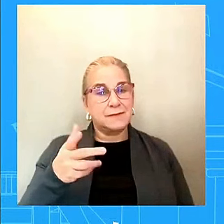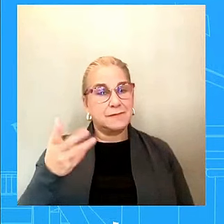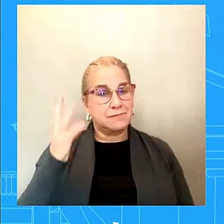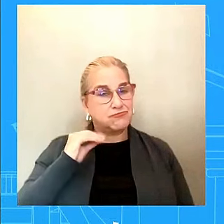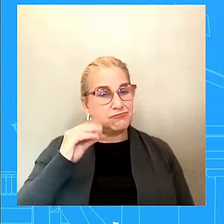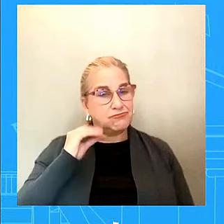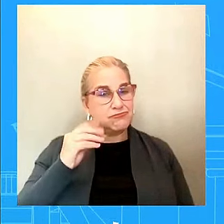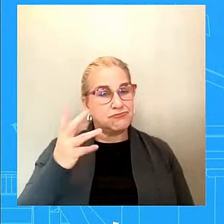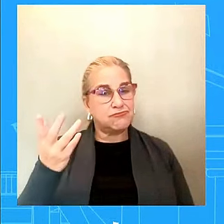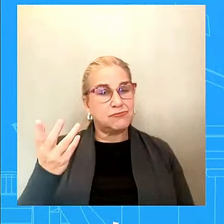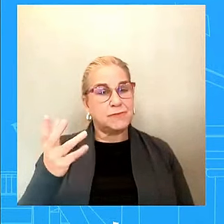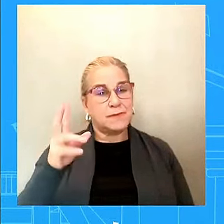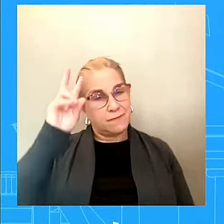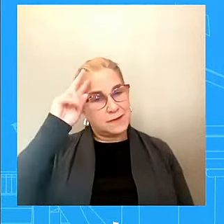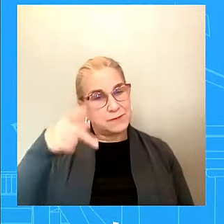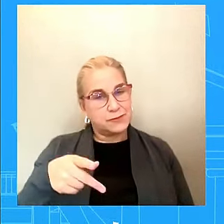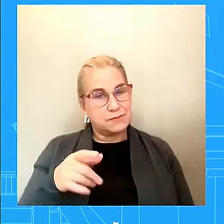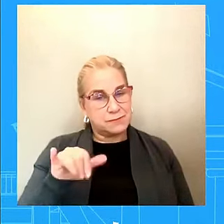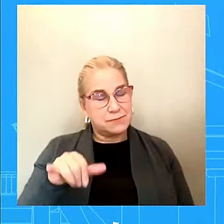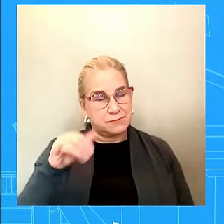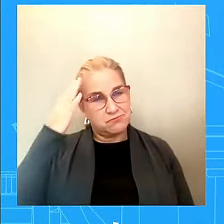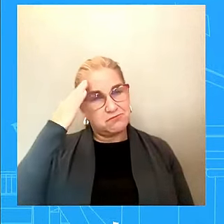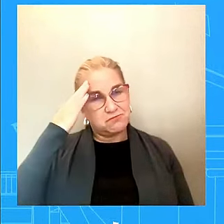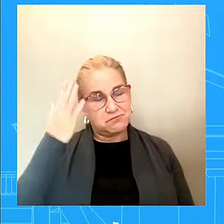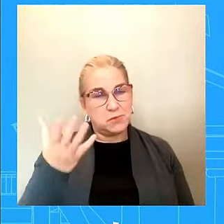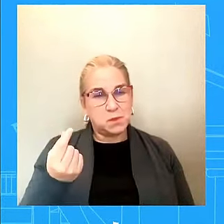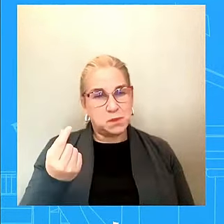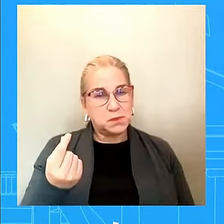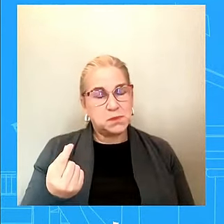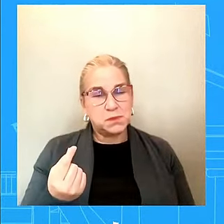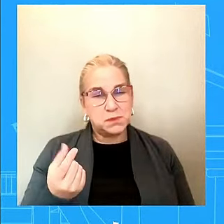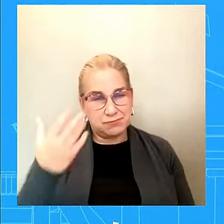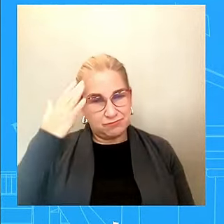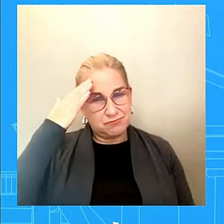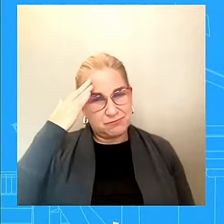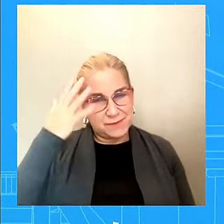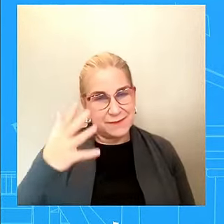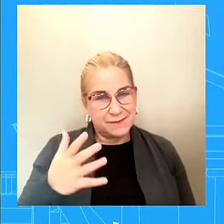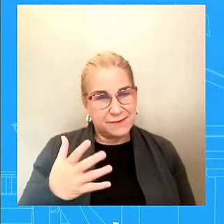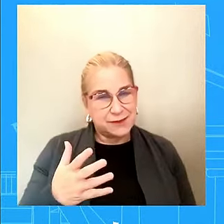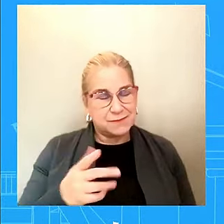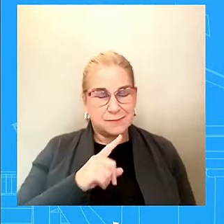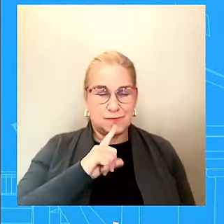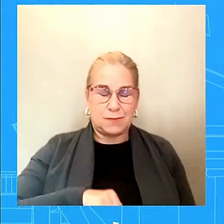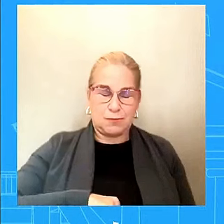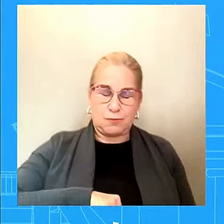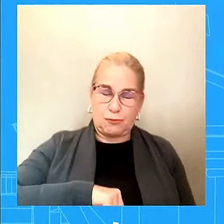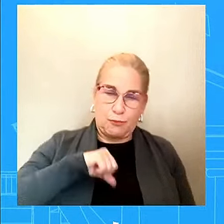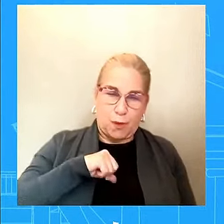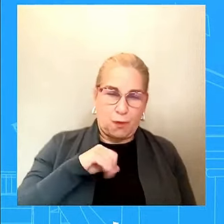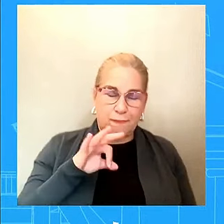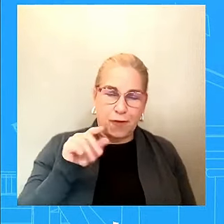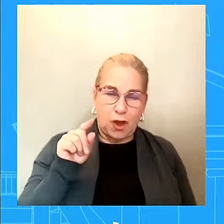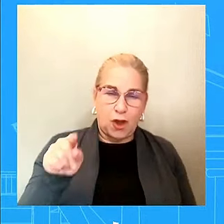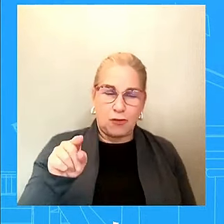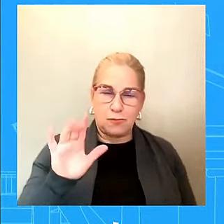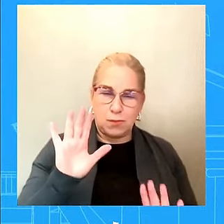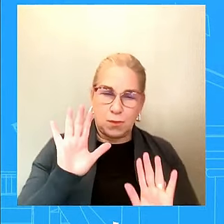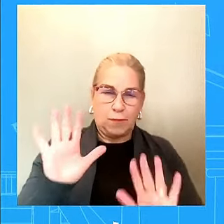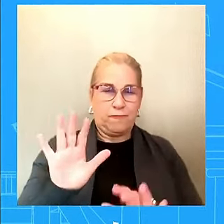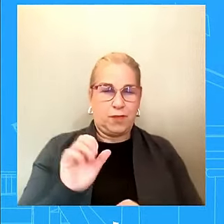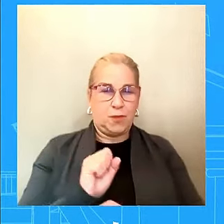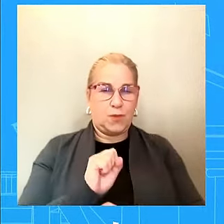he is certainly very proud of the work that she's been able to do. I'm not going to get into details or specifics of private conversations that they have.